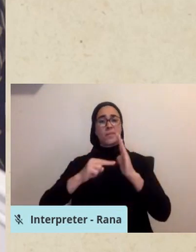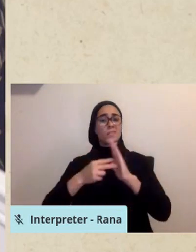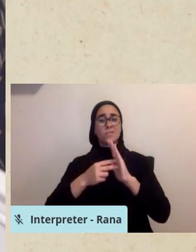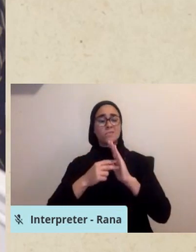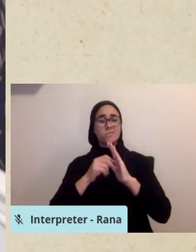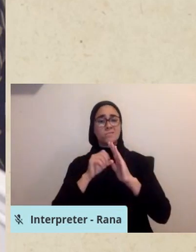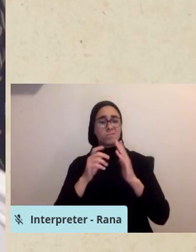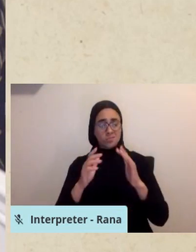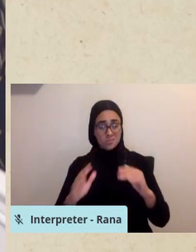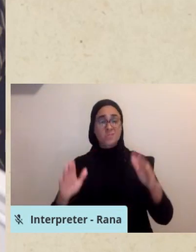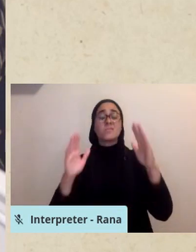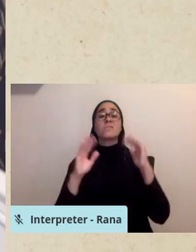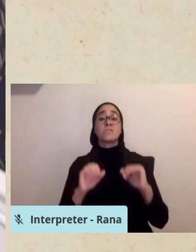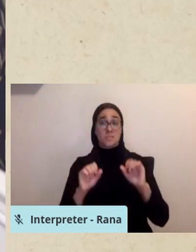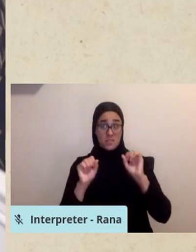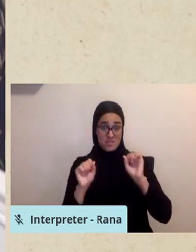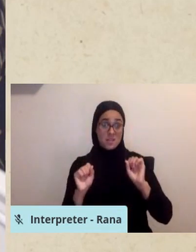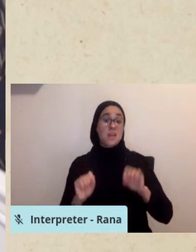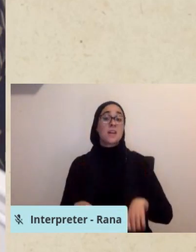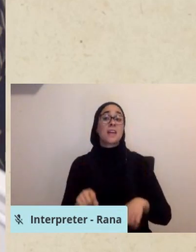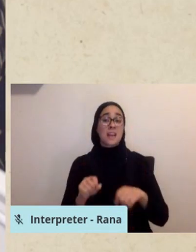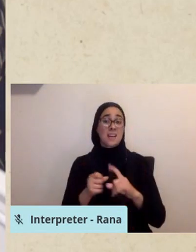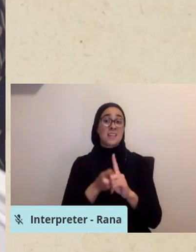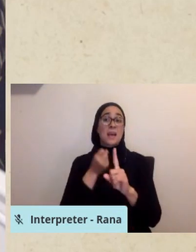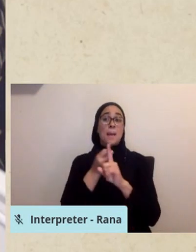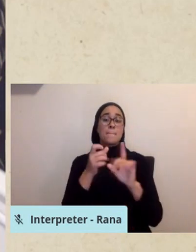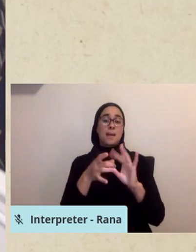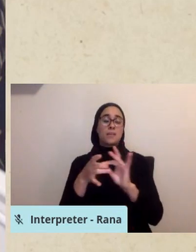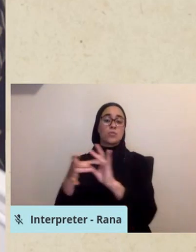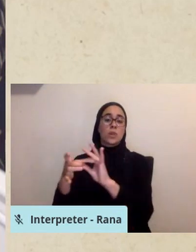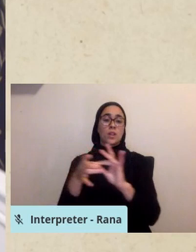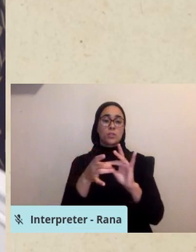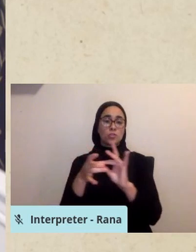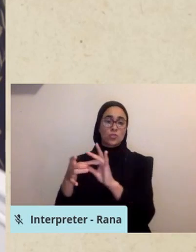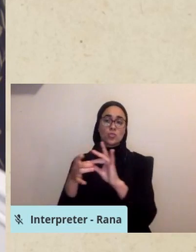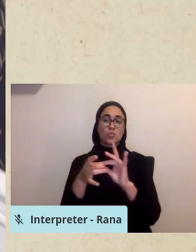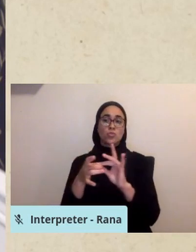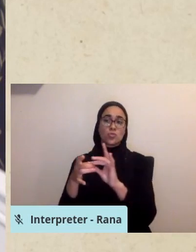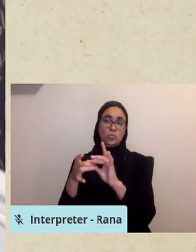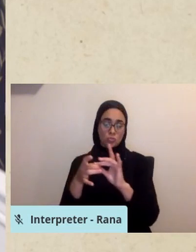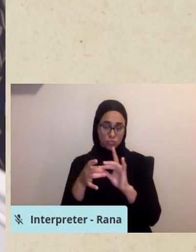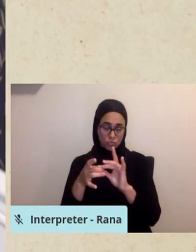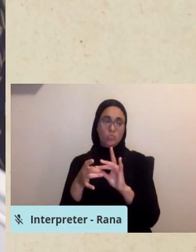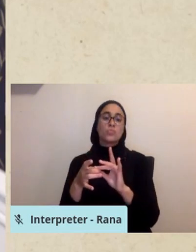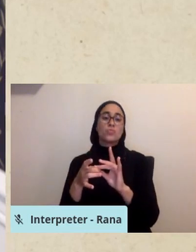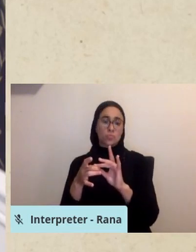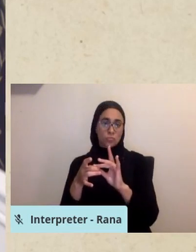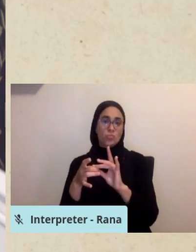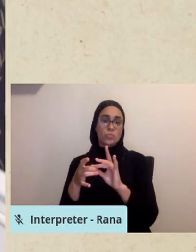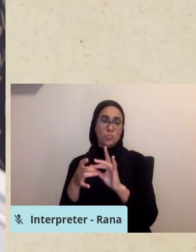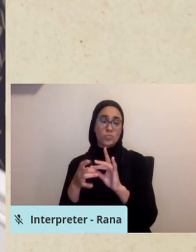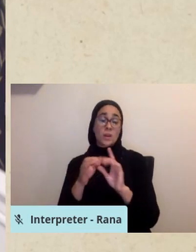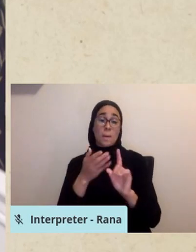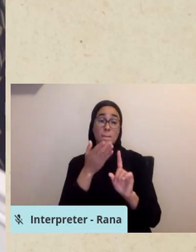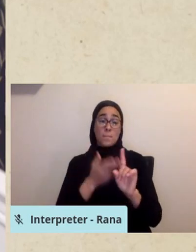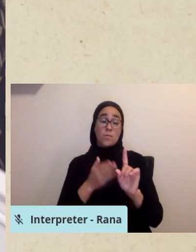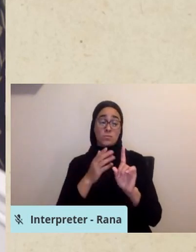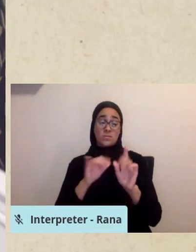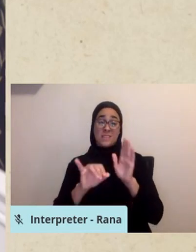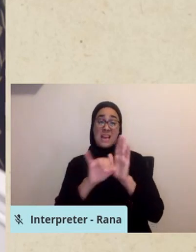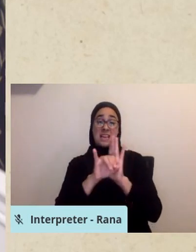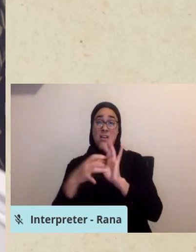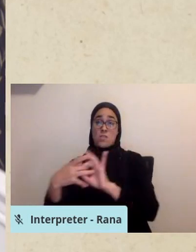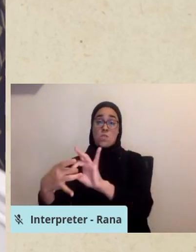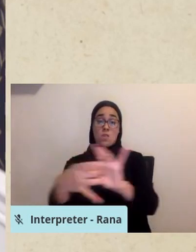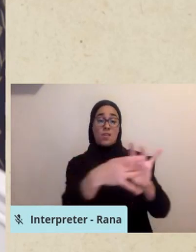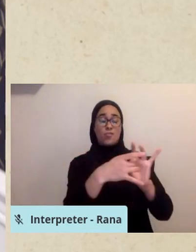And it can undermine relationships that together make up a person's singular identity based on their environment and the roles they